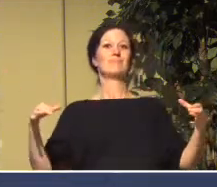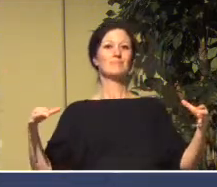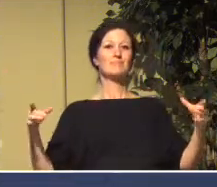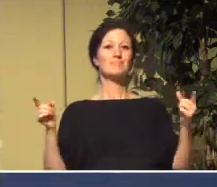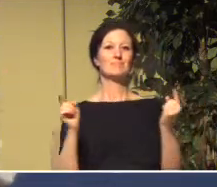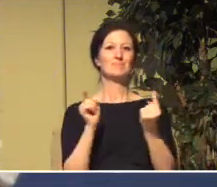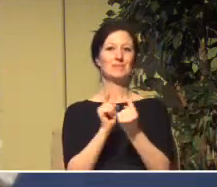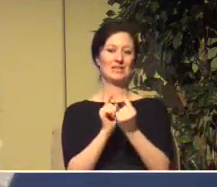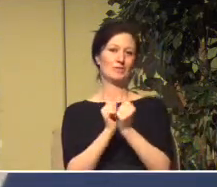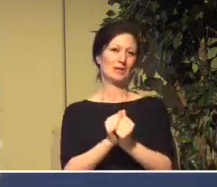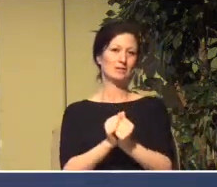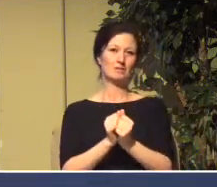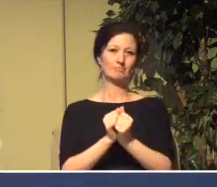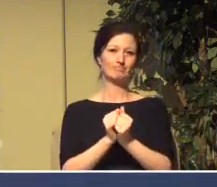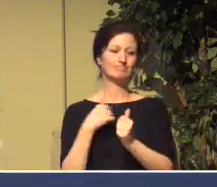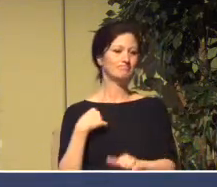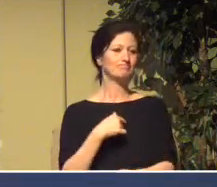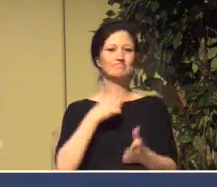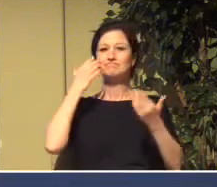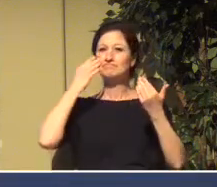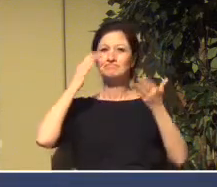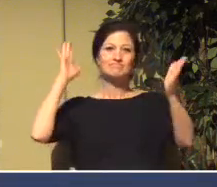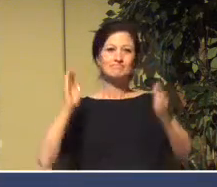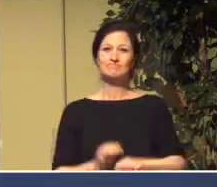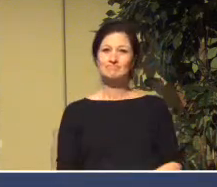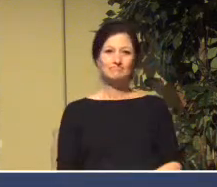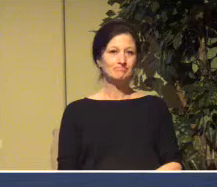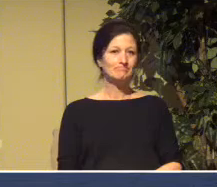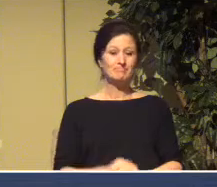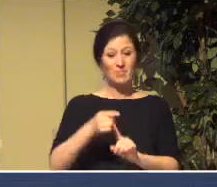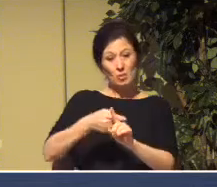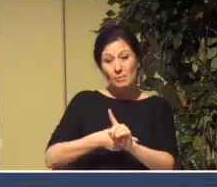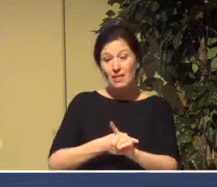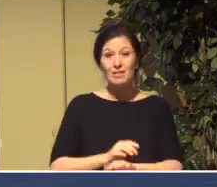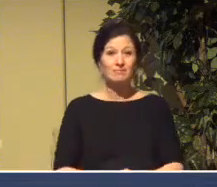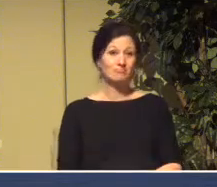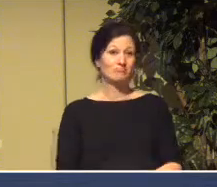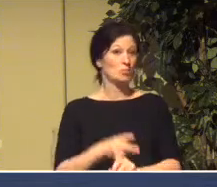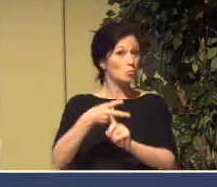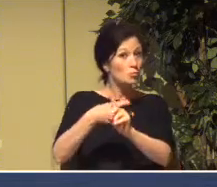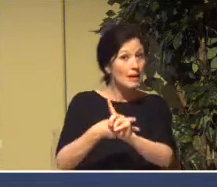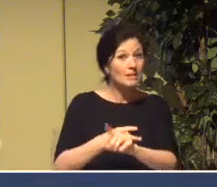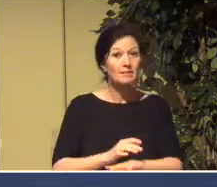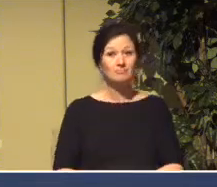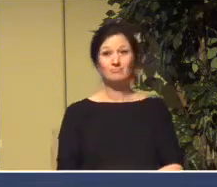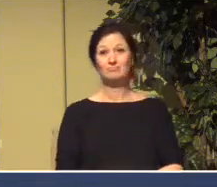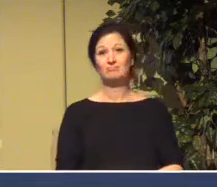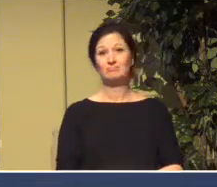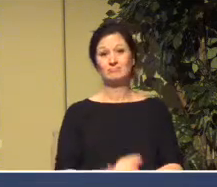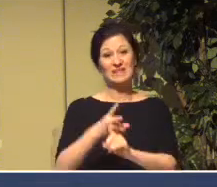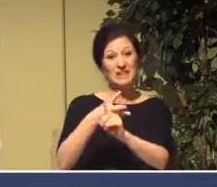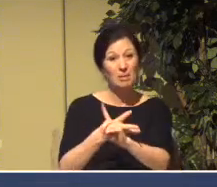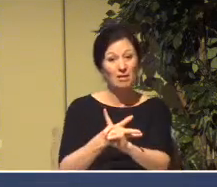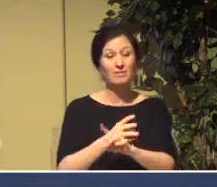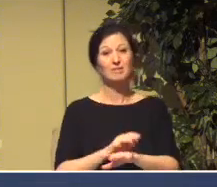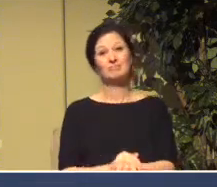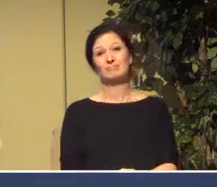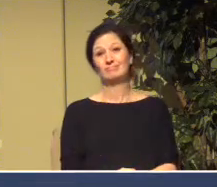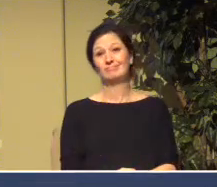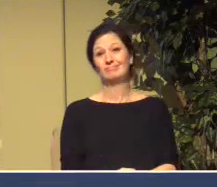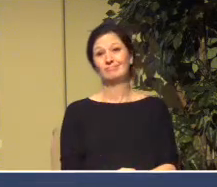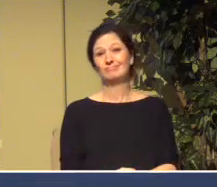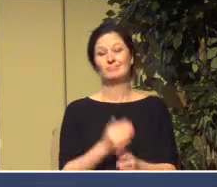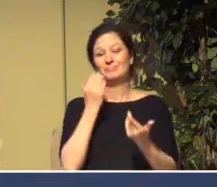We don't know. A month from now? Summer? September? What about another wave?